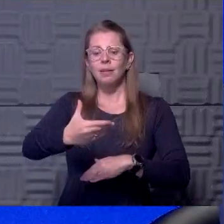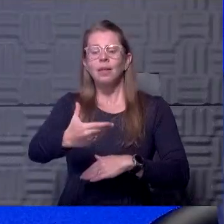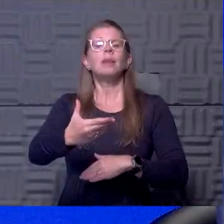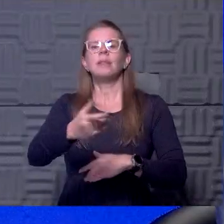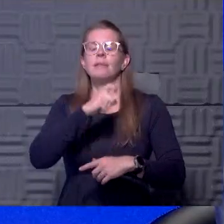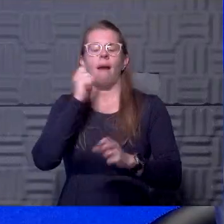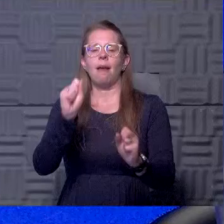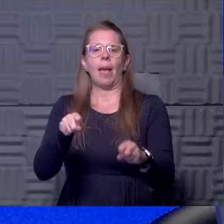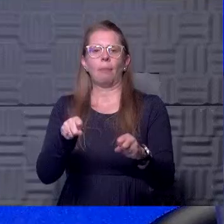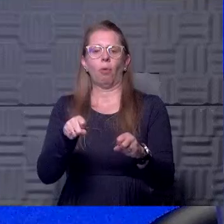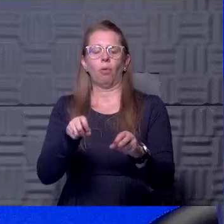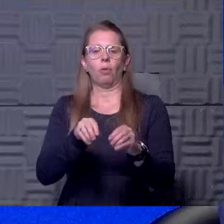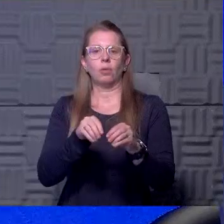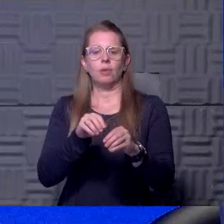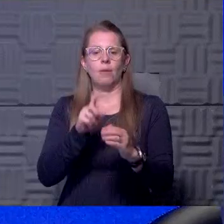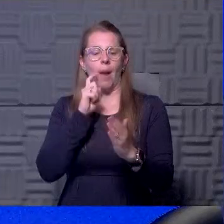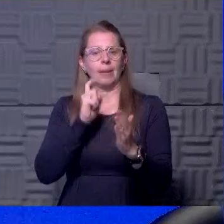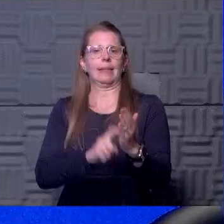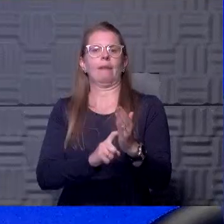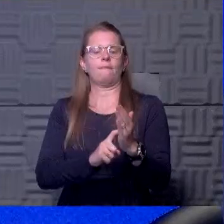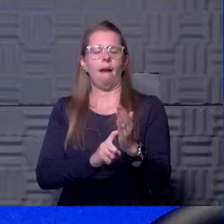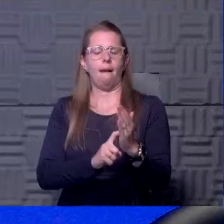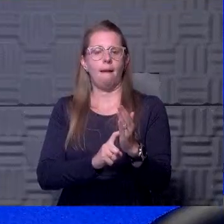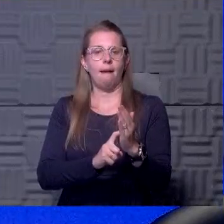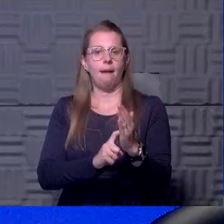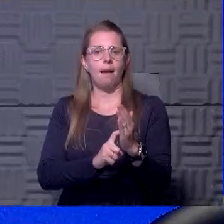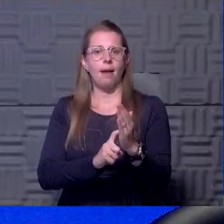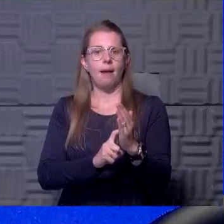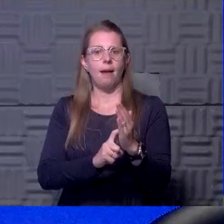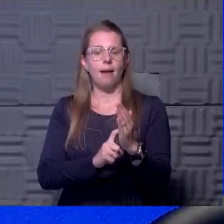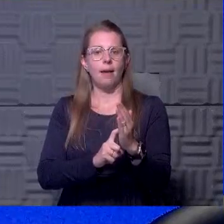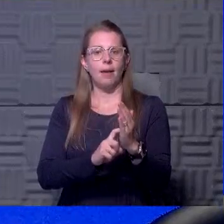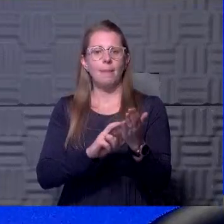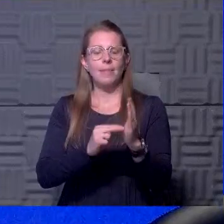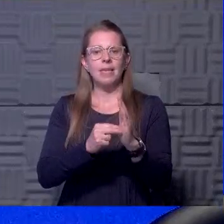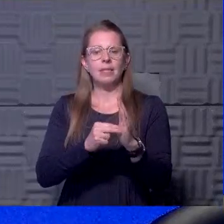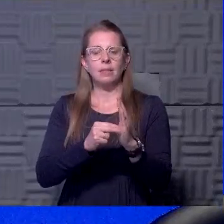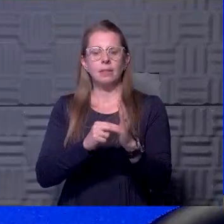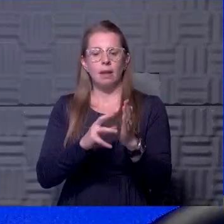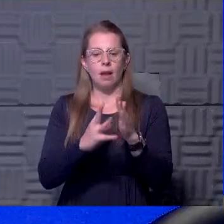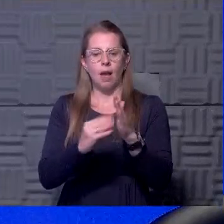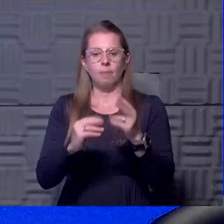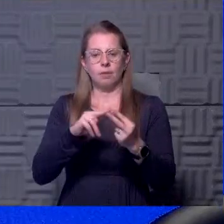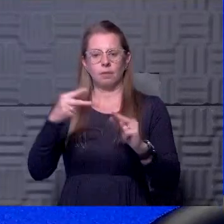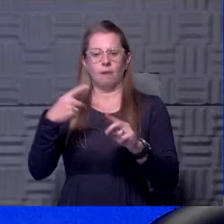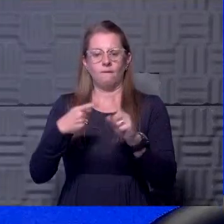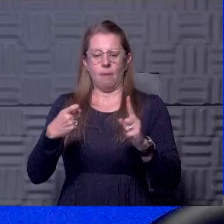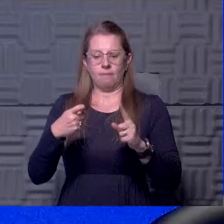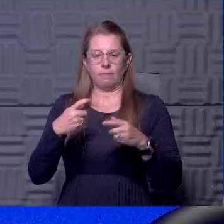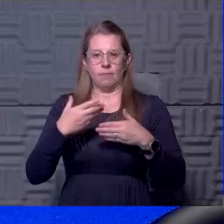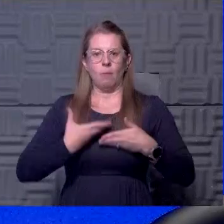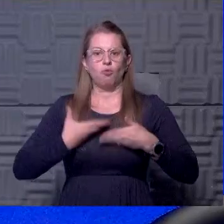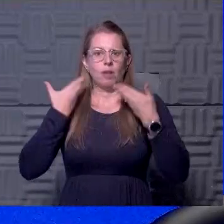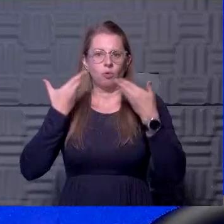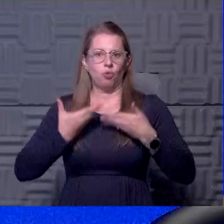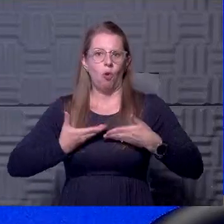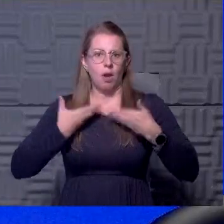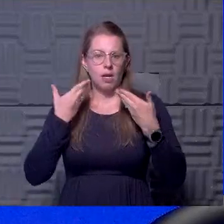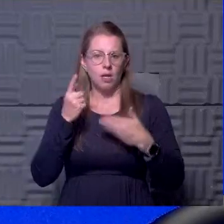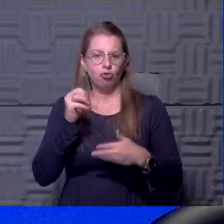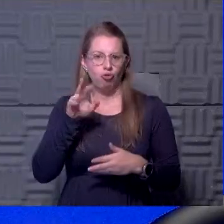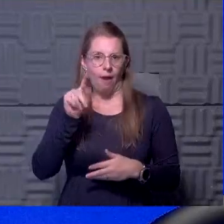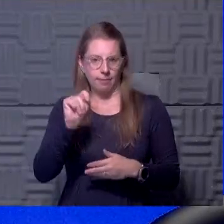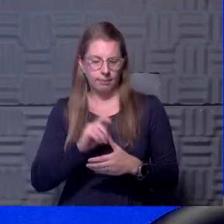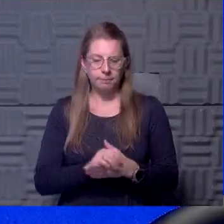unable to, um, identify, uh, replication-competent virus from the upper respiratory tract. So that is what we're thinking.